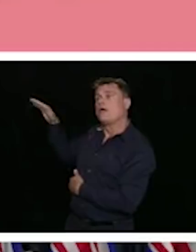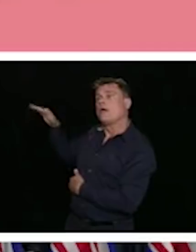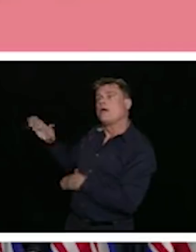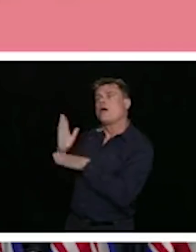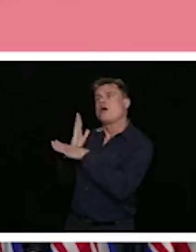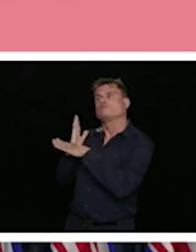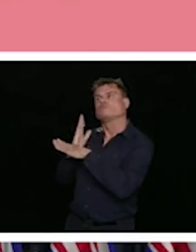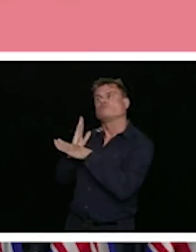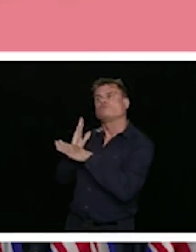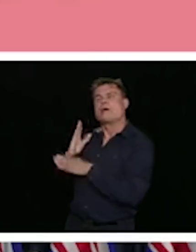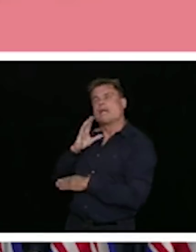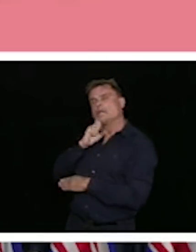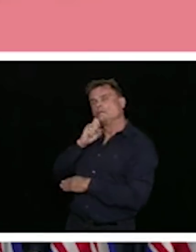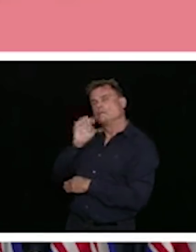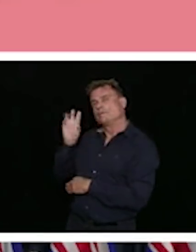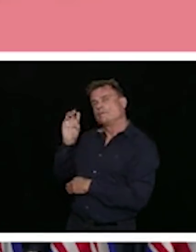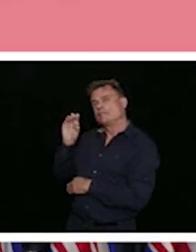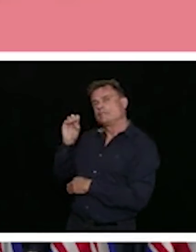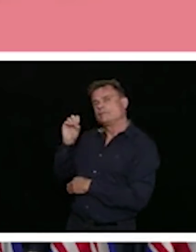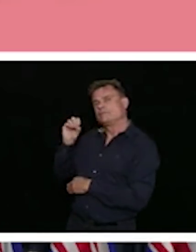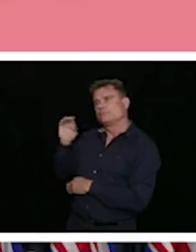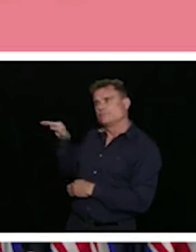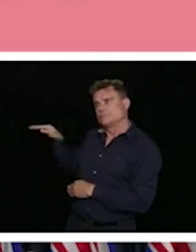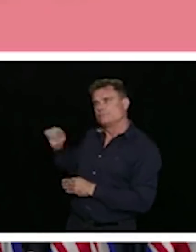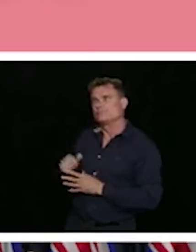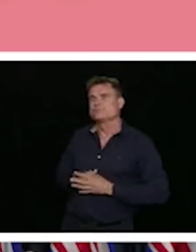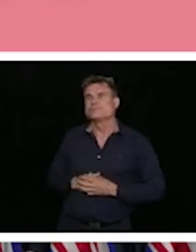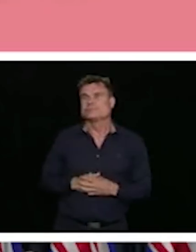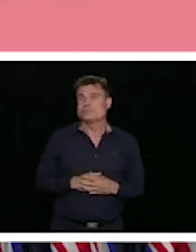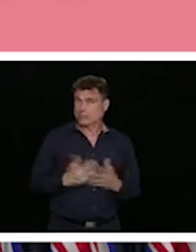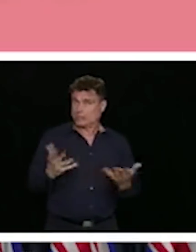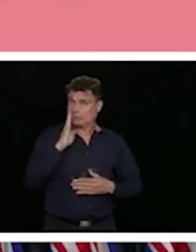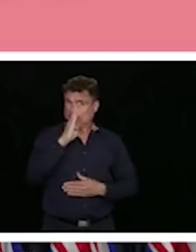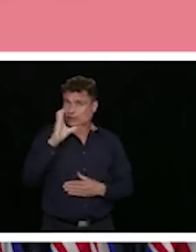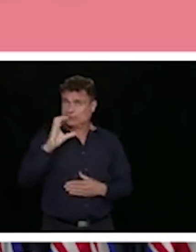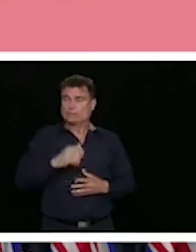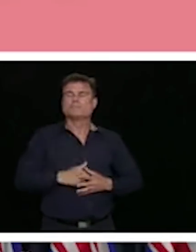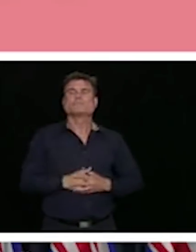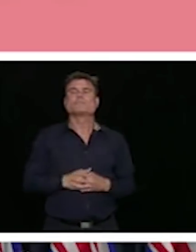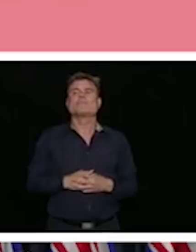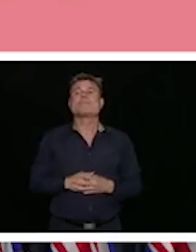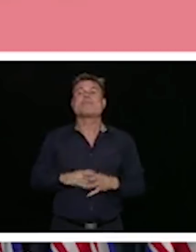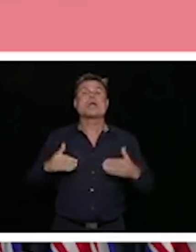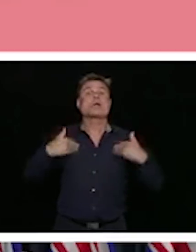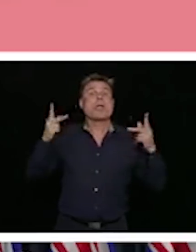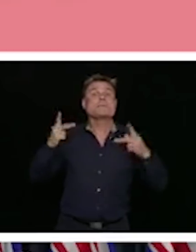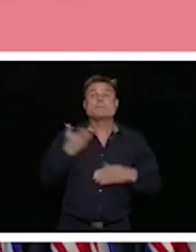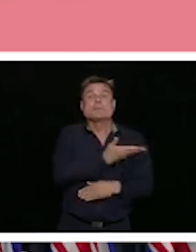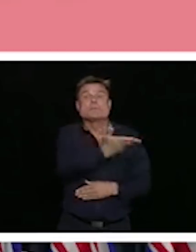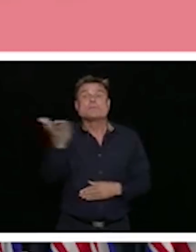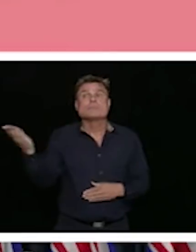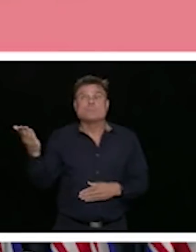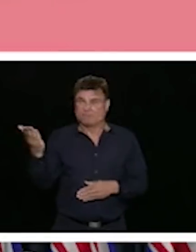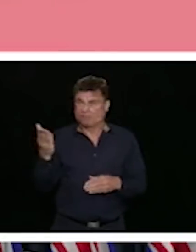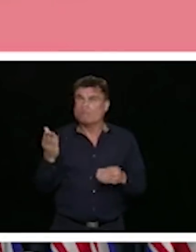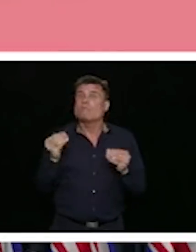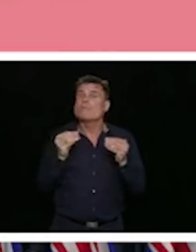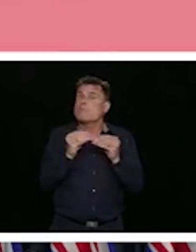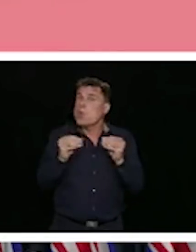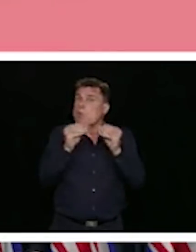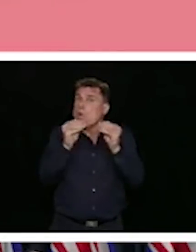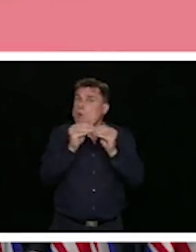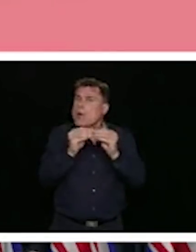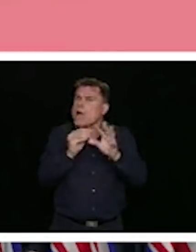change that we've seen in other parts of the country of younger people being more affected. Having said that, we know that many